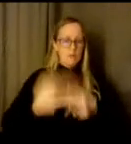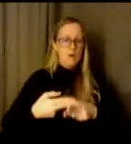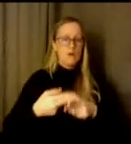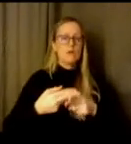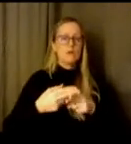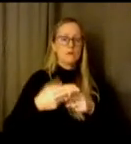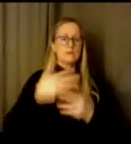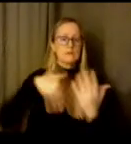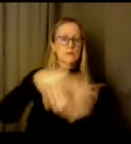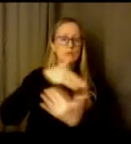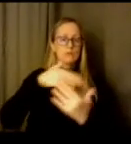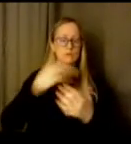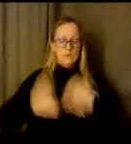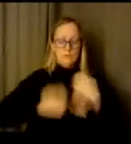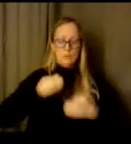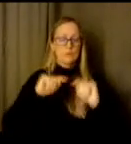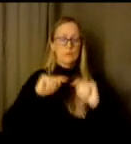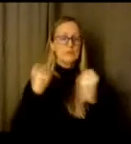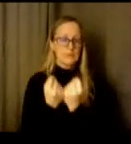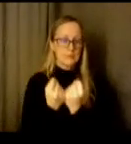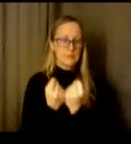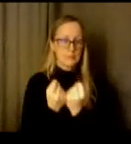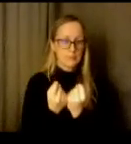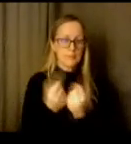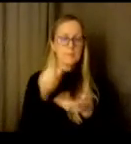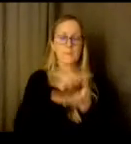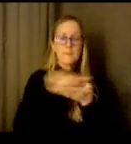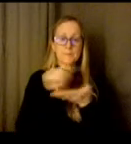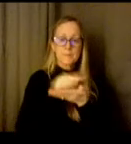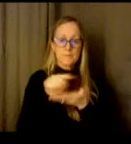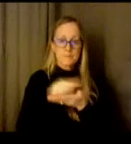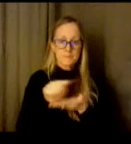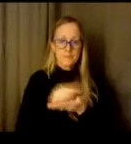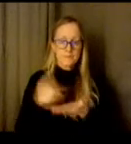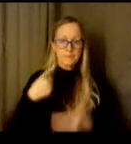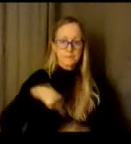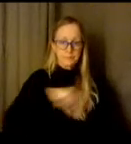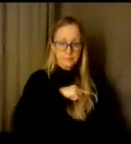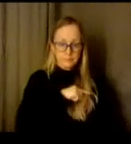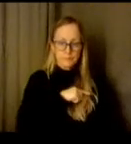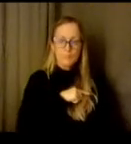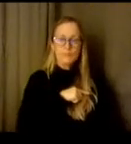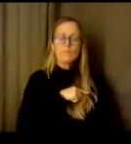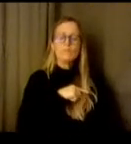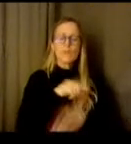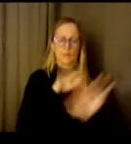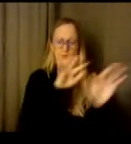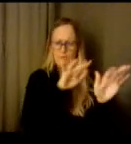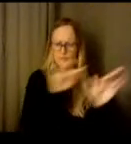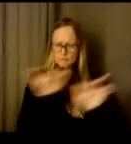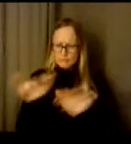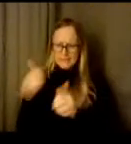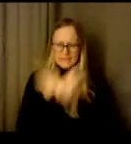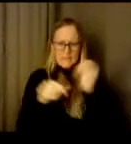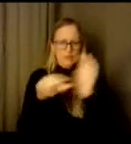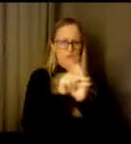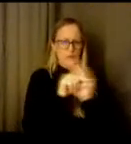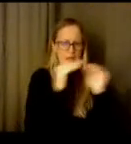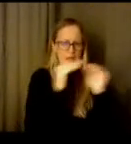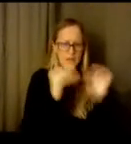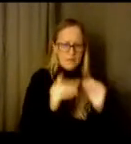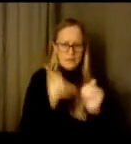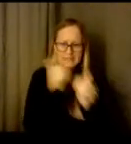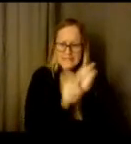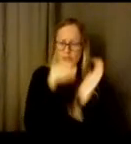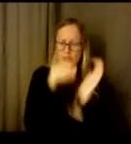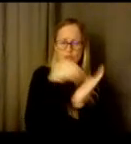we go through every week uh we go through each grade level student by student grade level